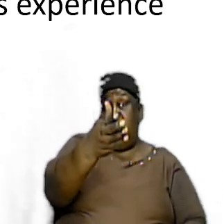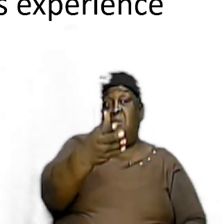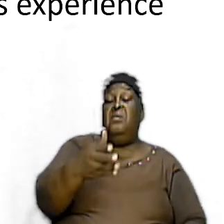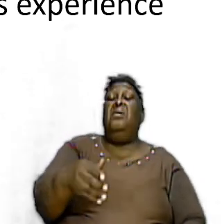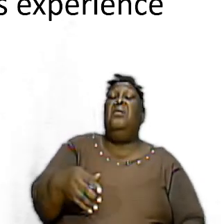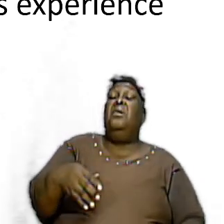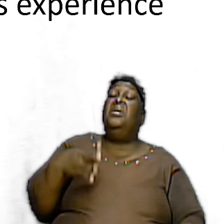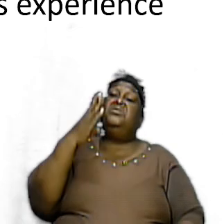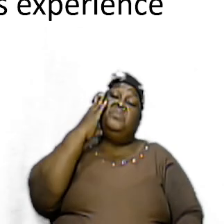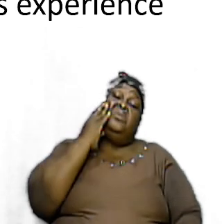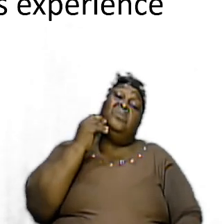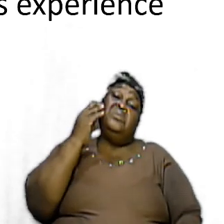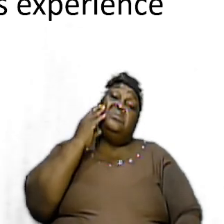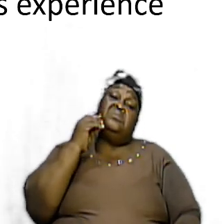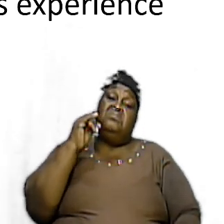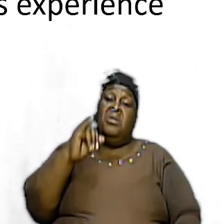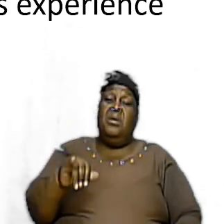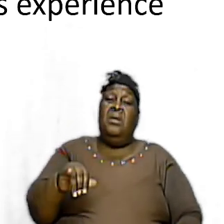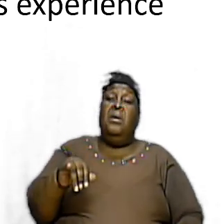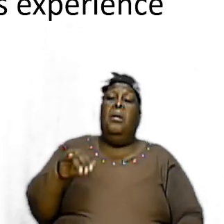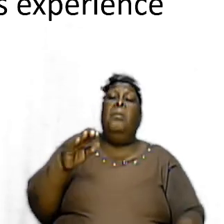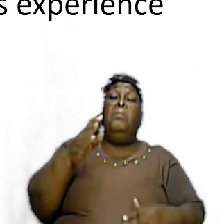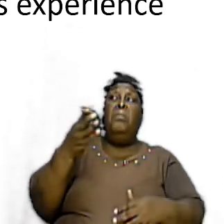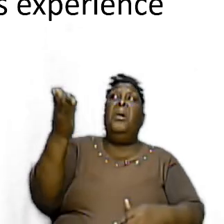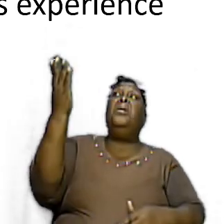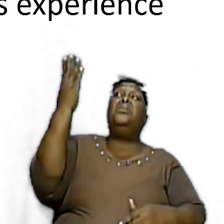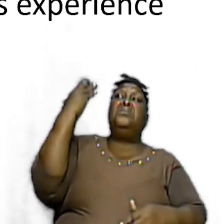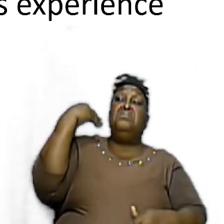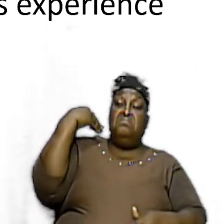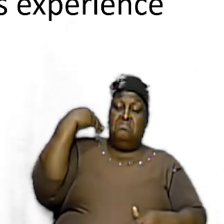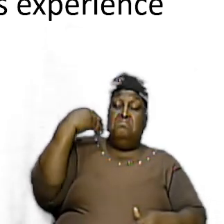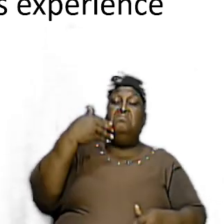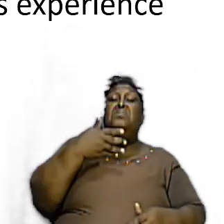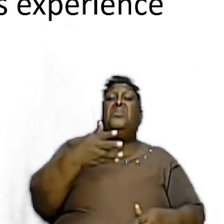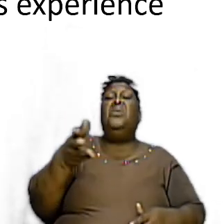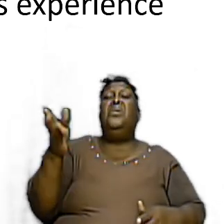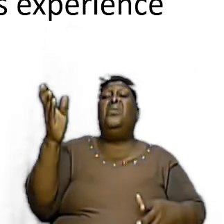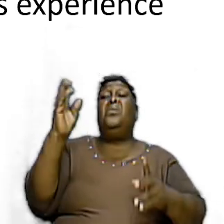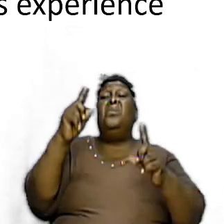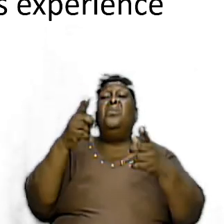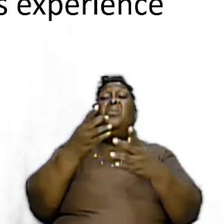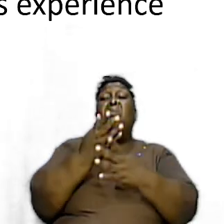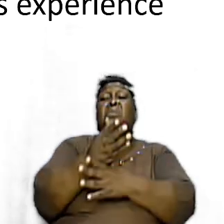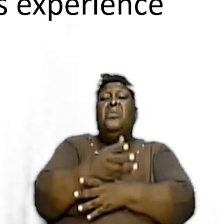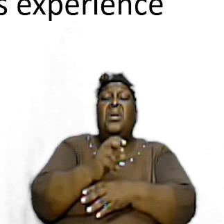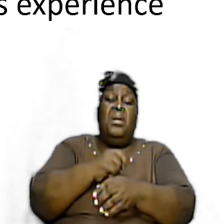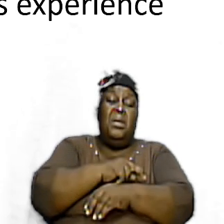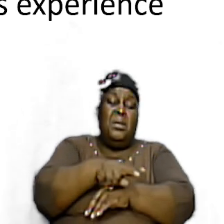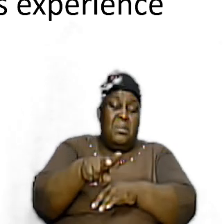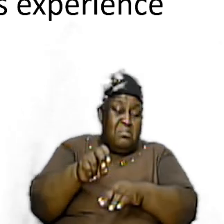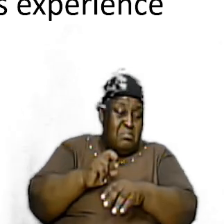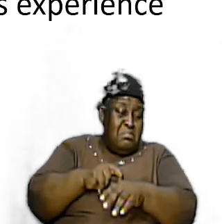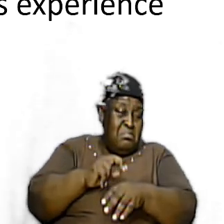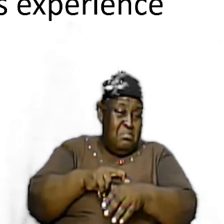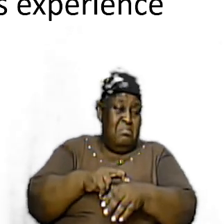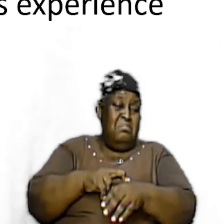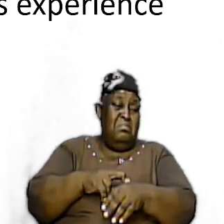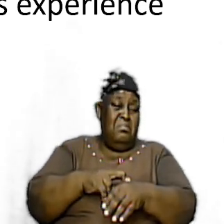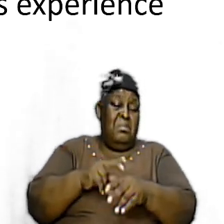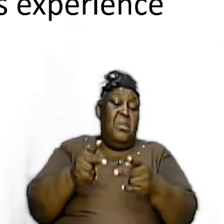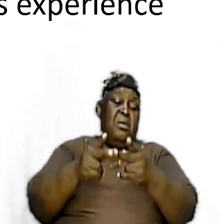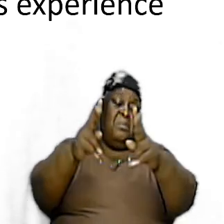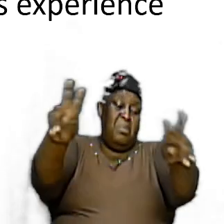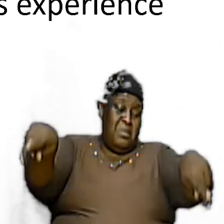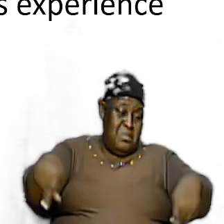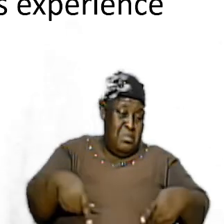except that back there they were going through a physical plane a place